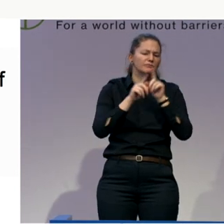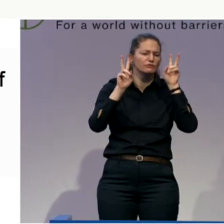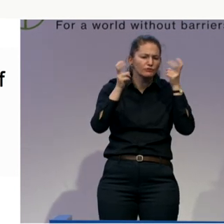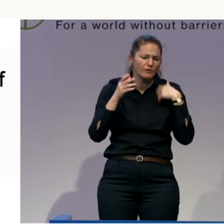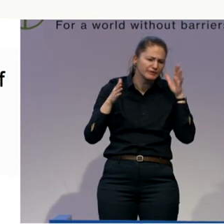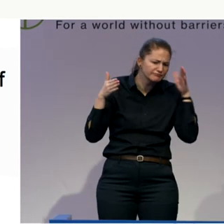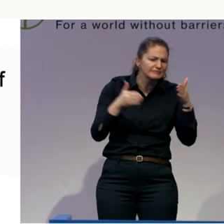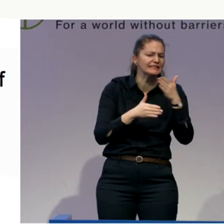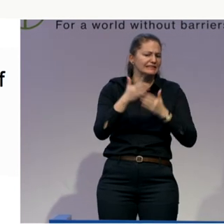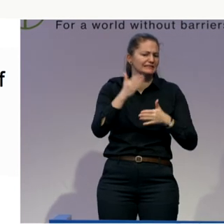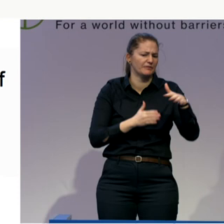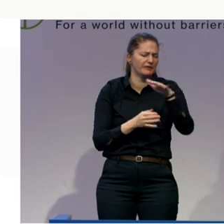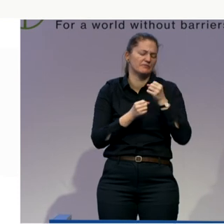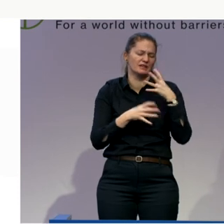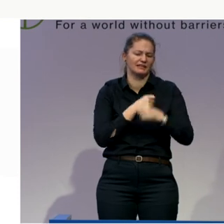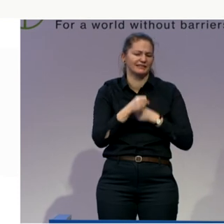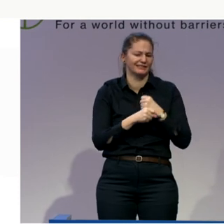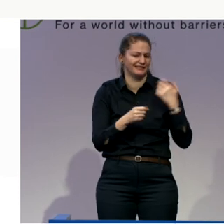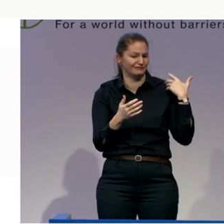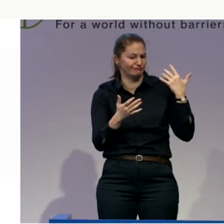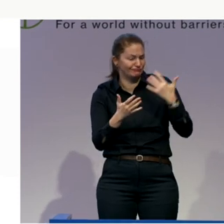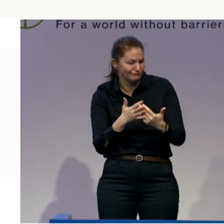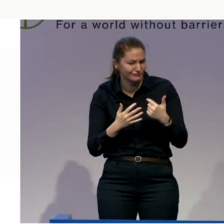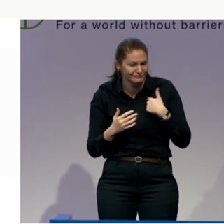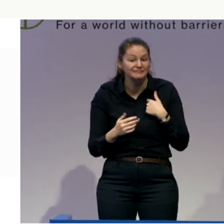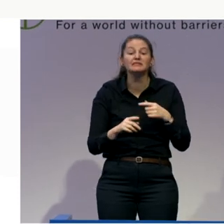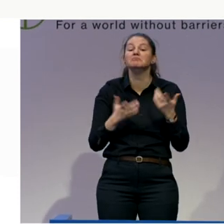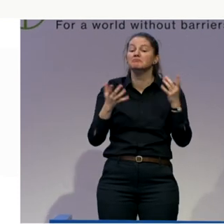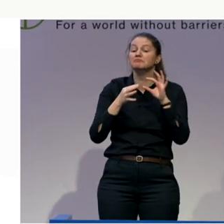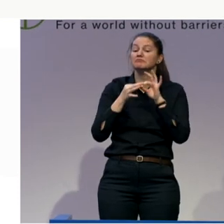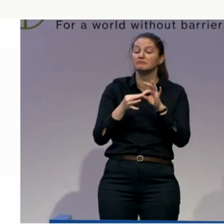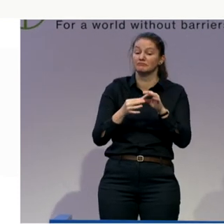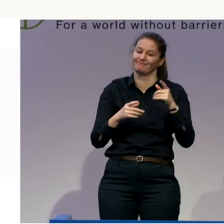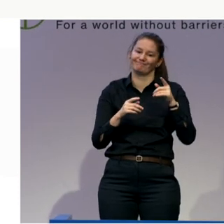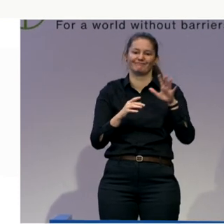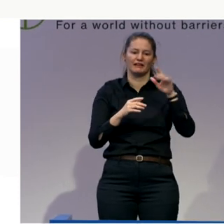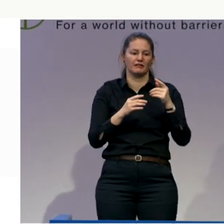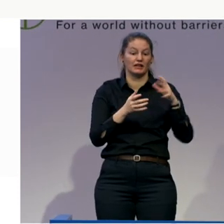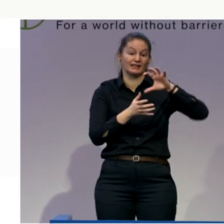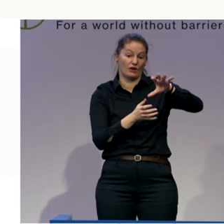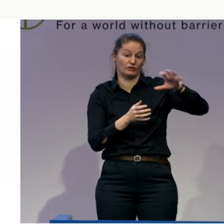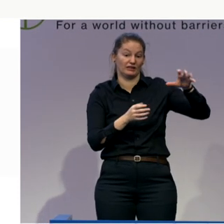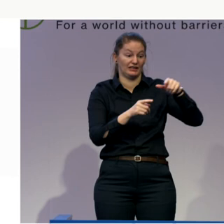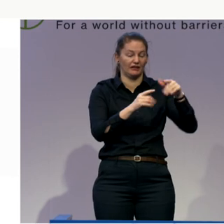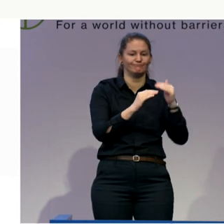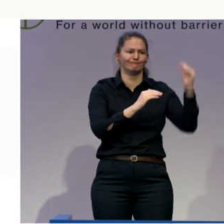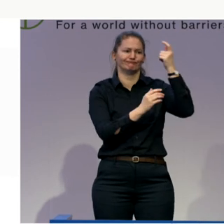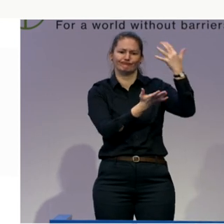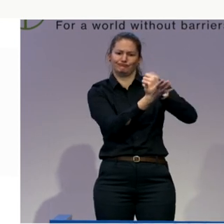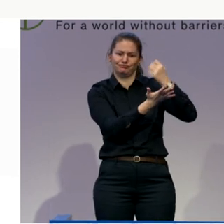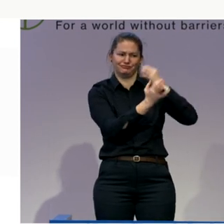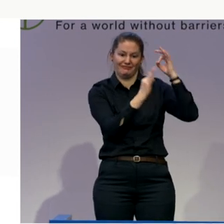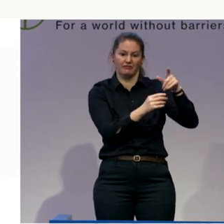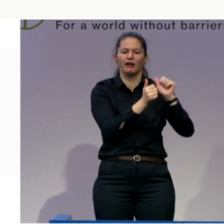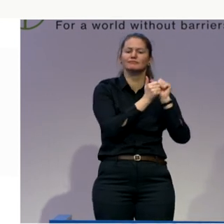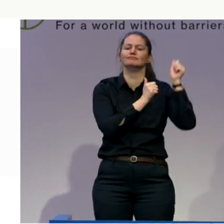high-income countries and increasingly some middle-income countries, where disabled people have personal budgets to